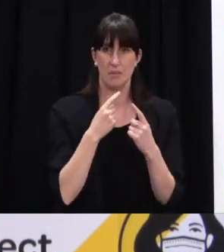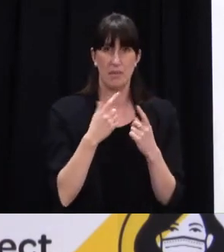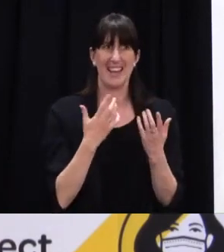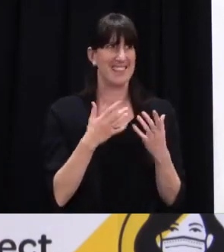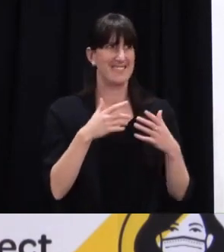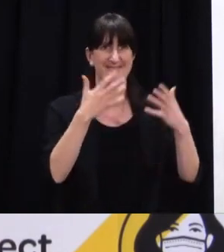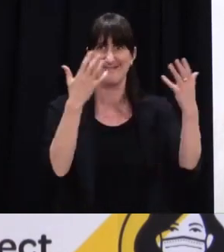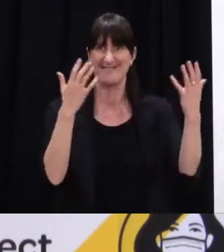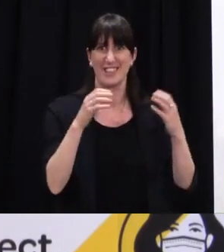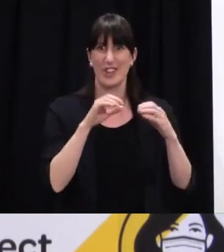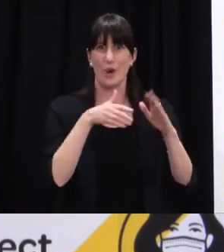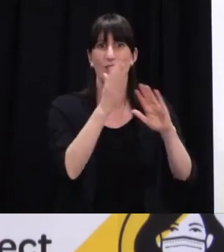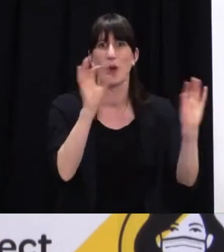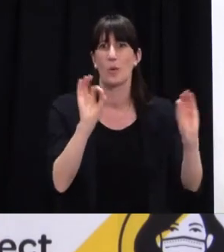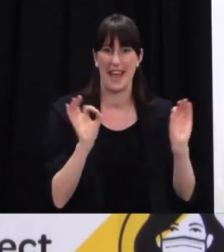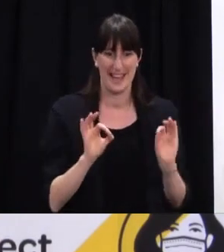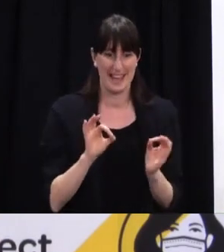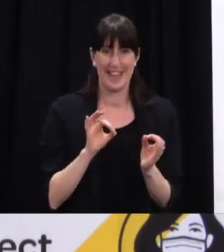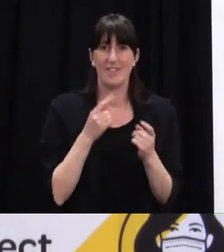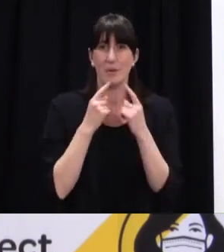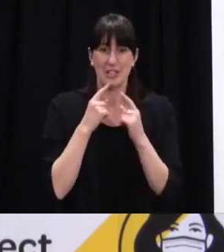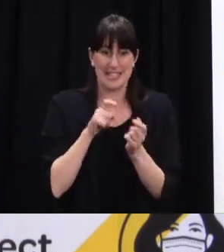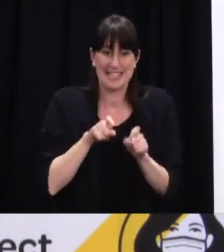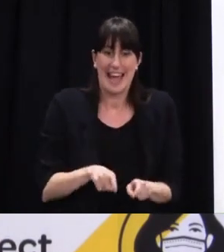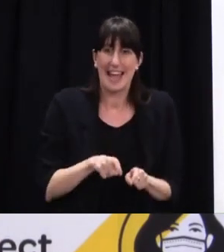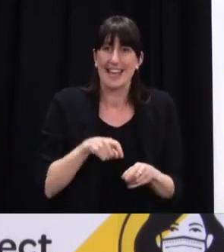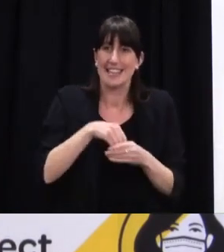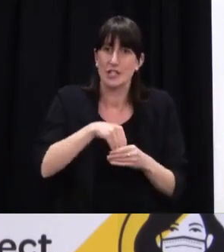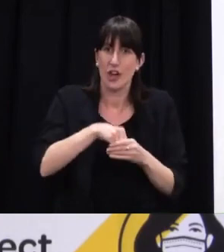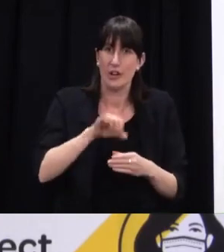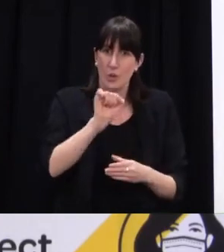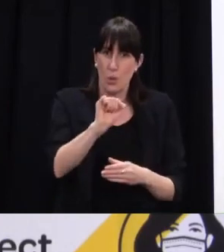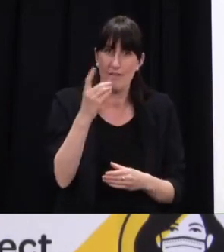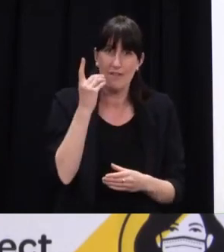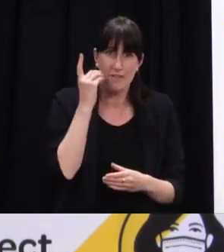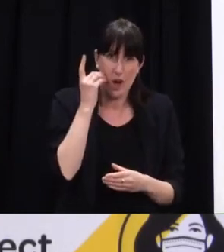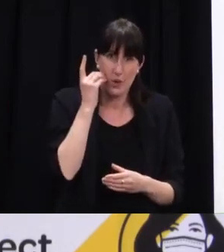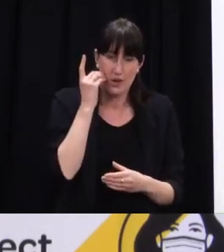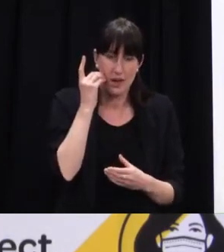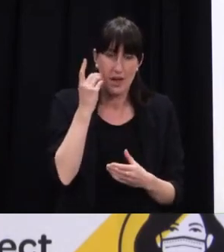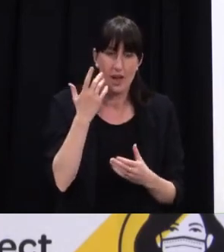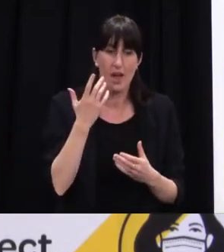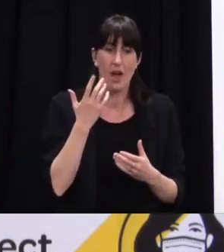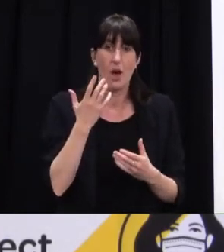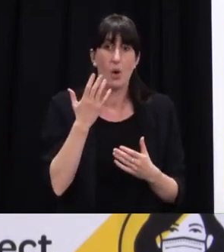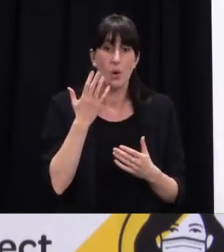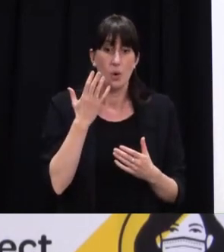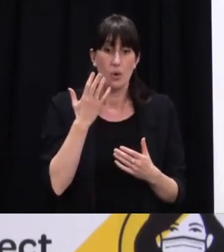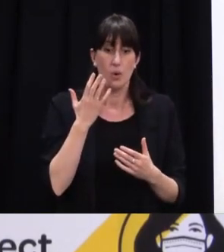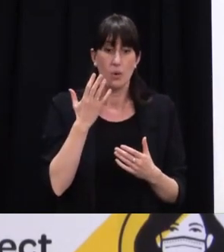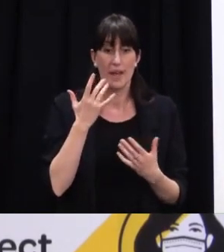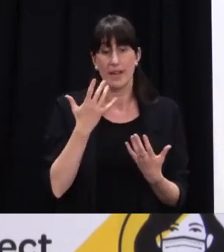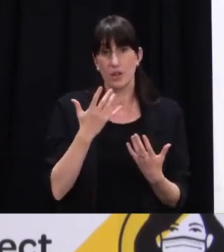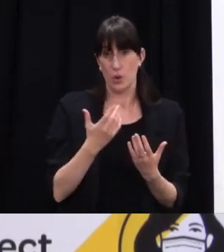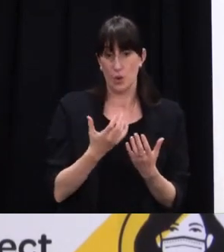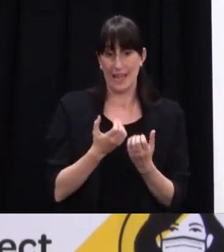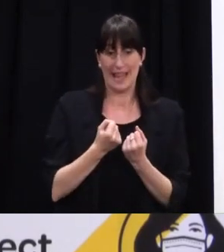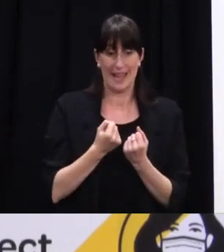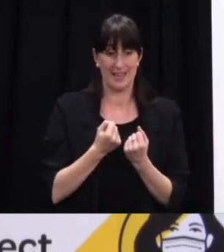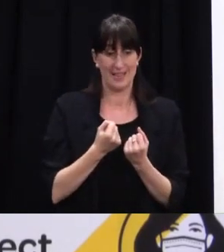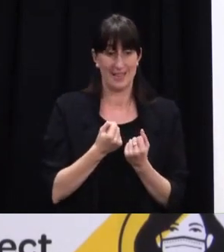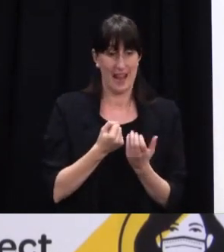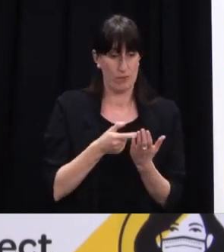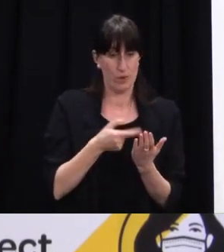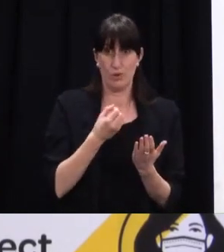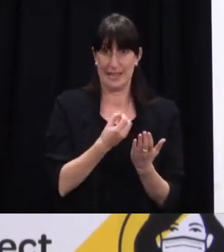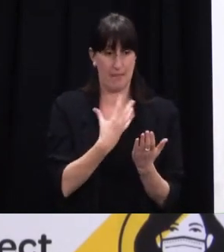it stays on their phone and it's only released with their permission once they receive a message that suggests they may have been at a